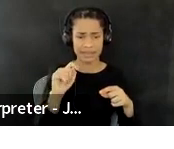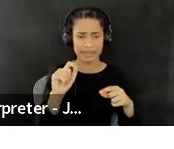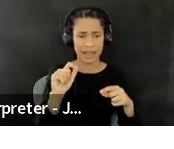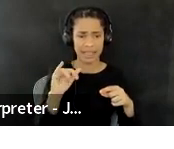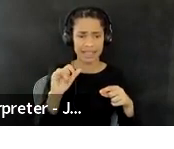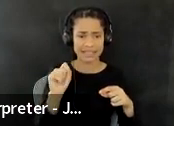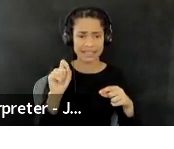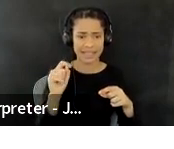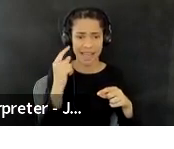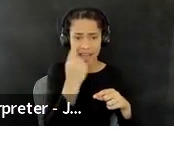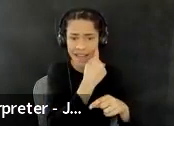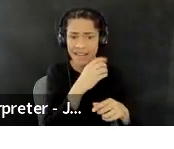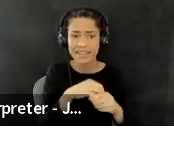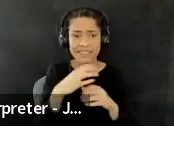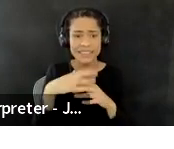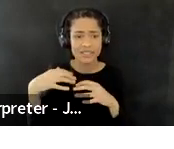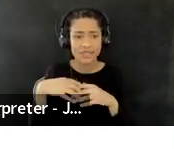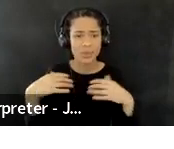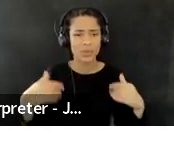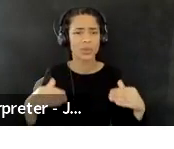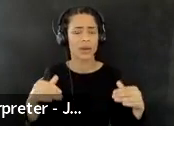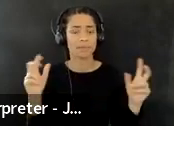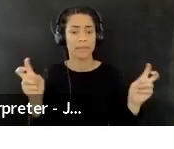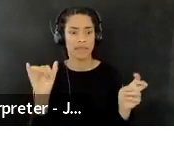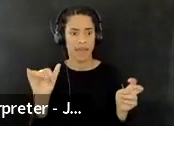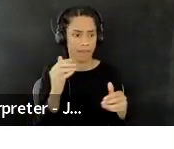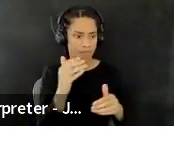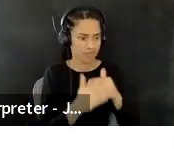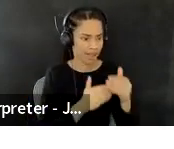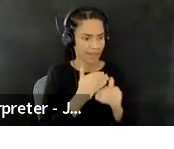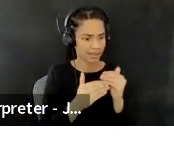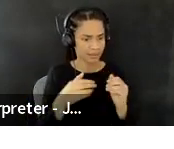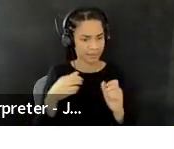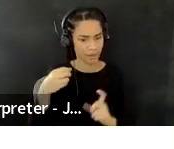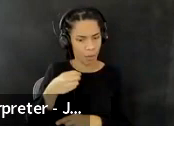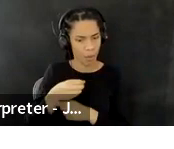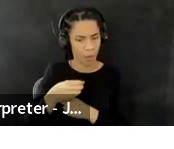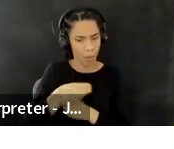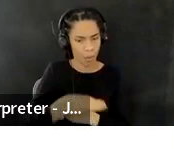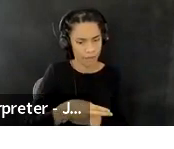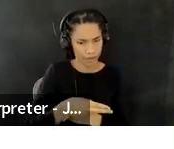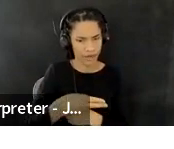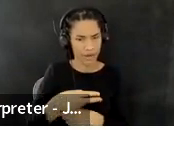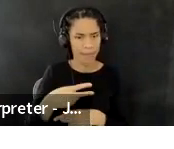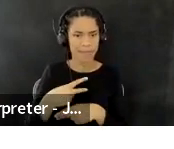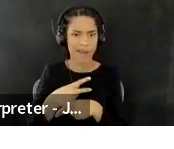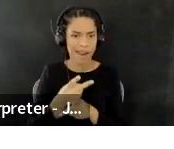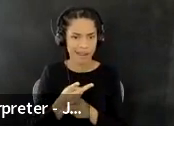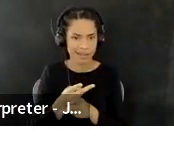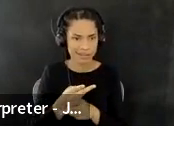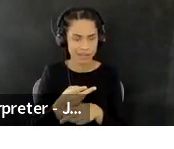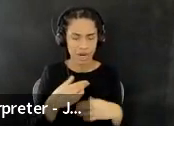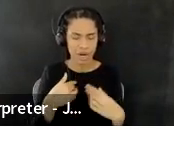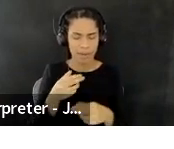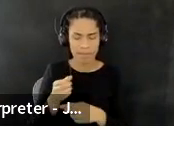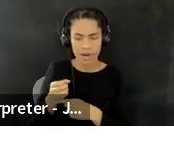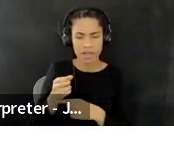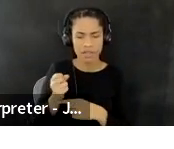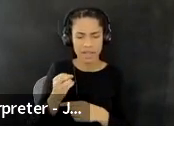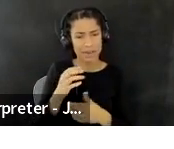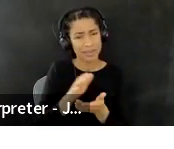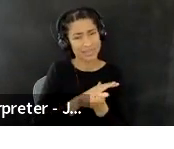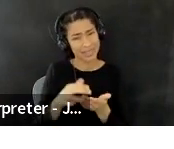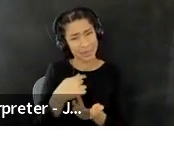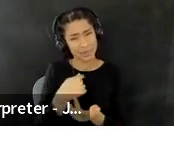kinds of ideas of, of process over product. Um, yeah, I think it was tremendous and it's tremendous also to work in a group too,